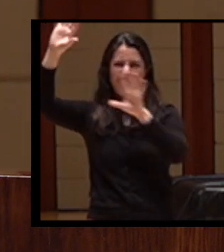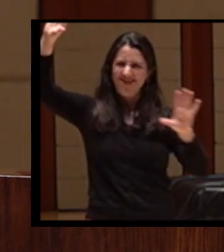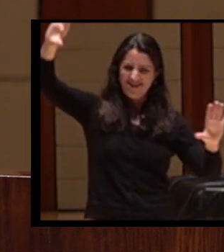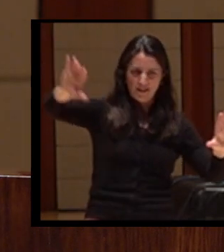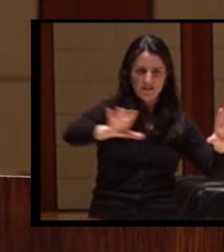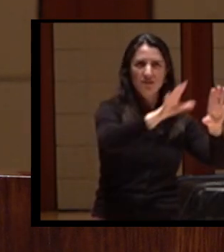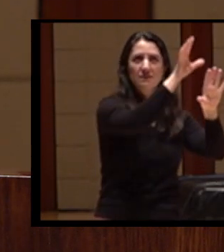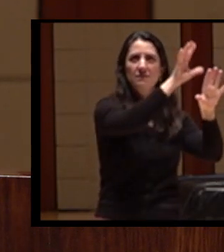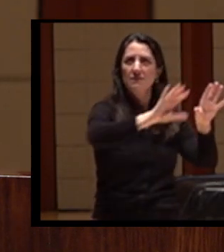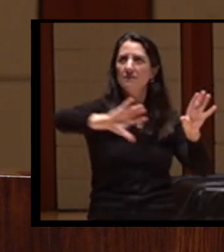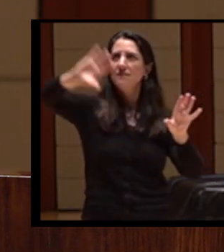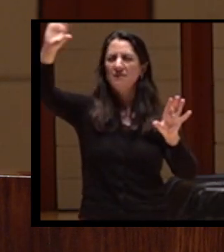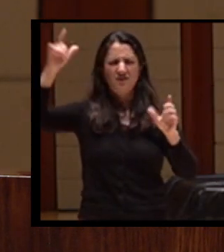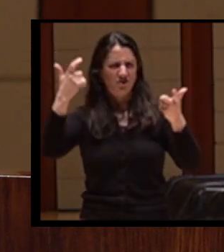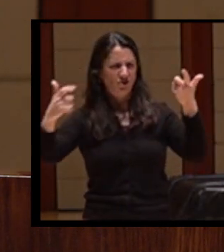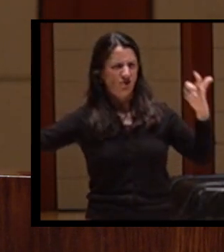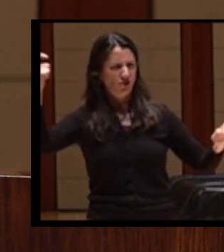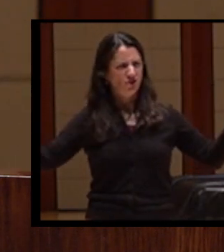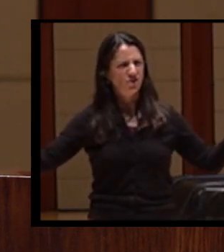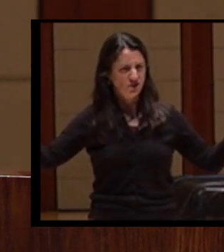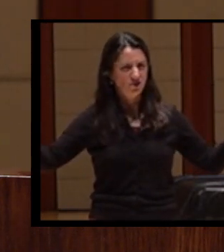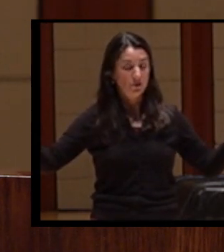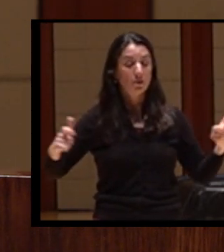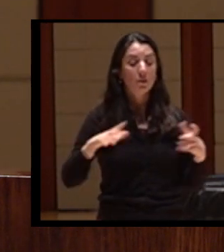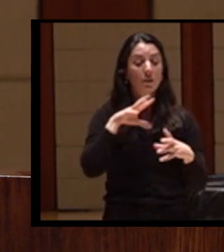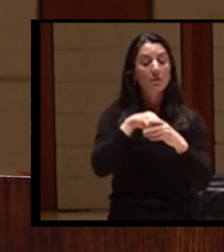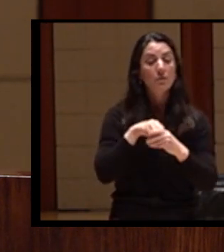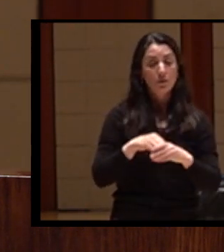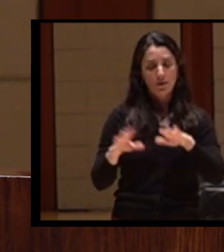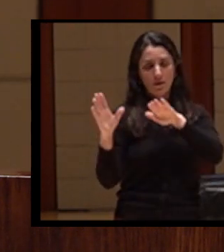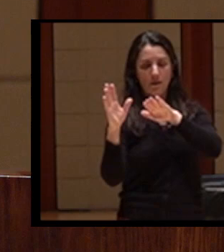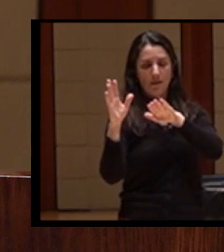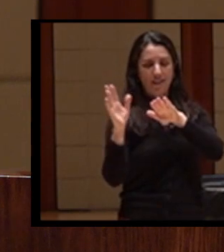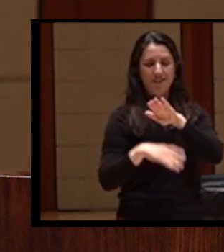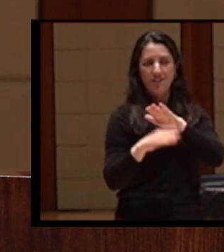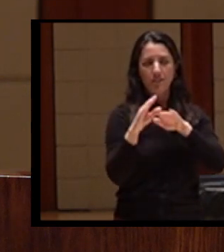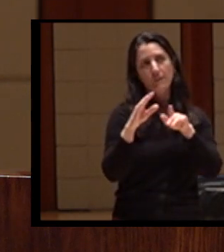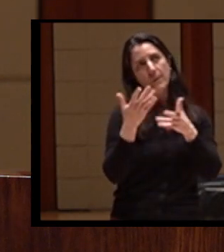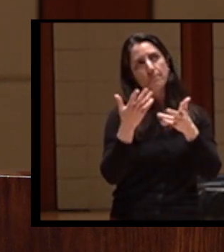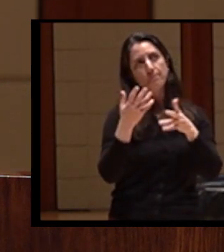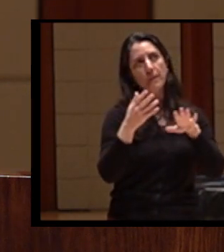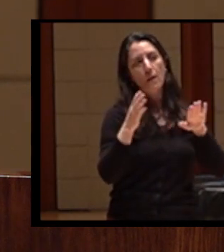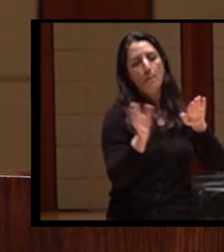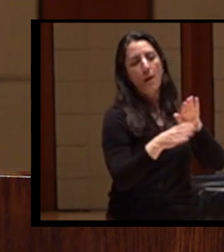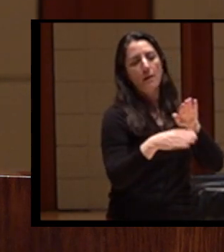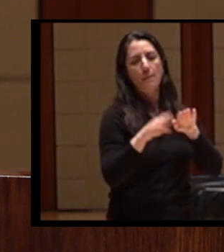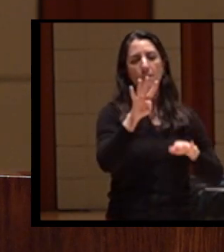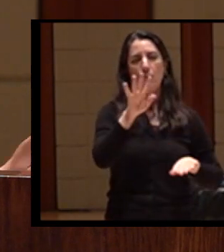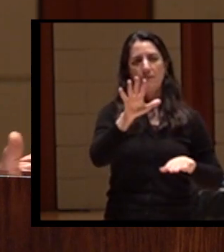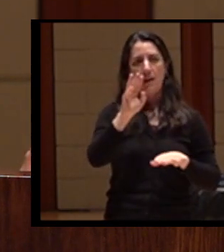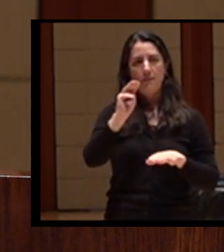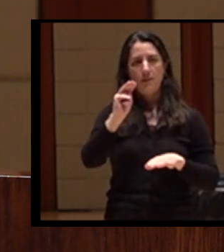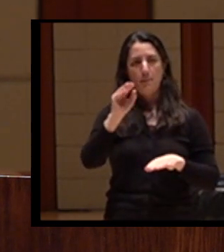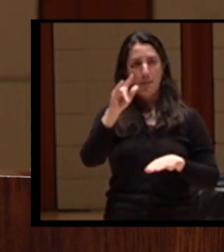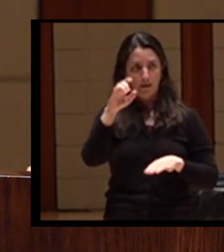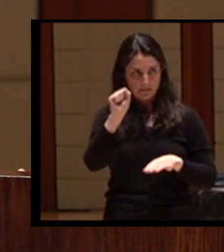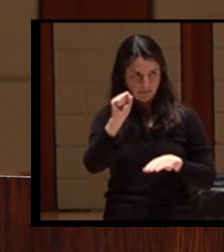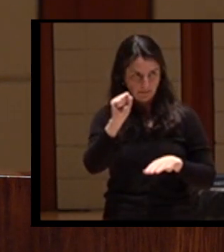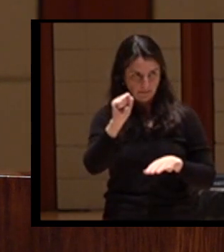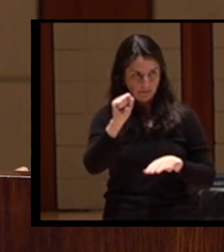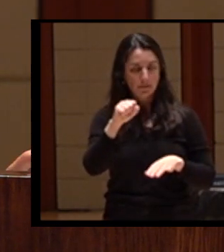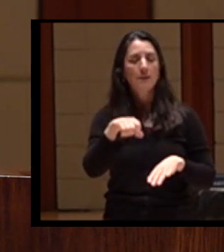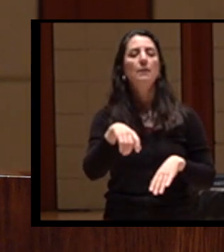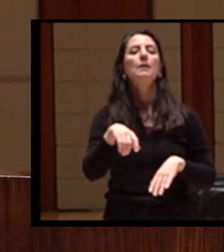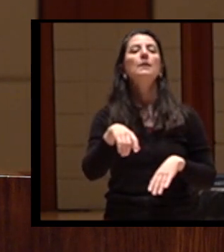This includes the lower 45 miles of the Klamath River in Northern California. Here the weather is mild.